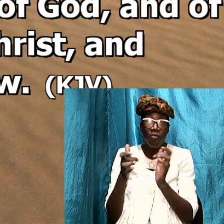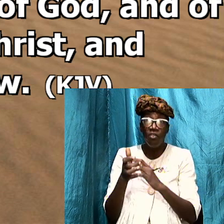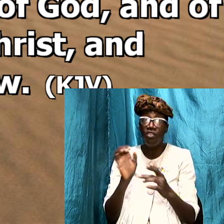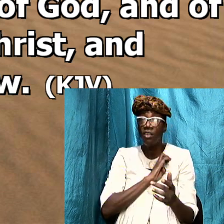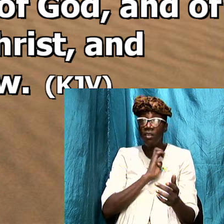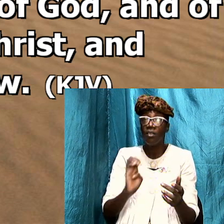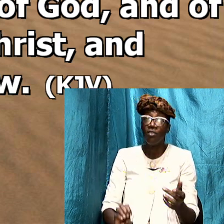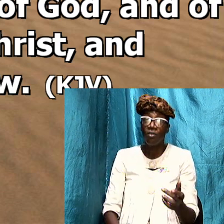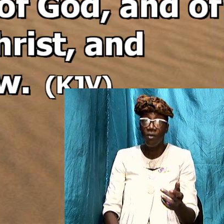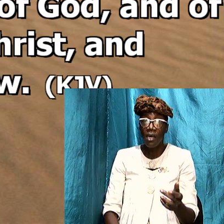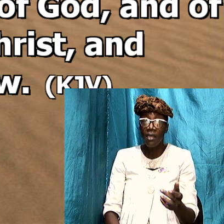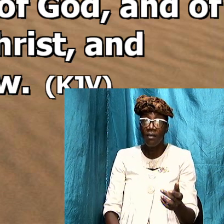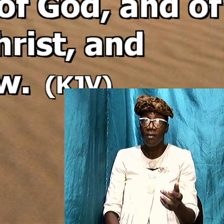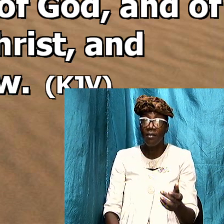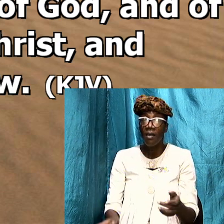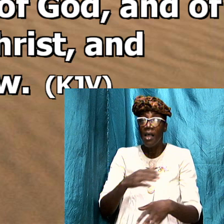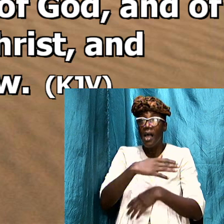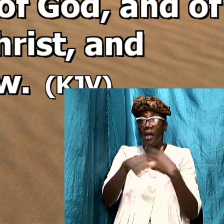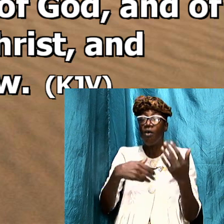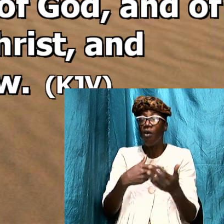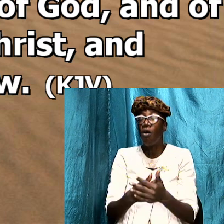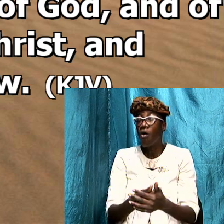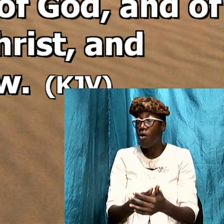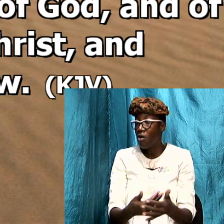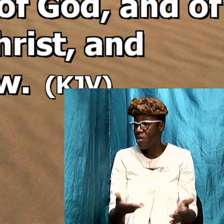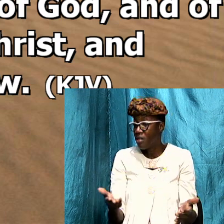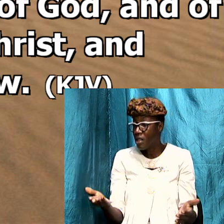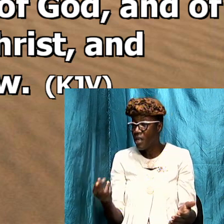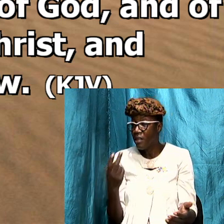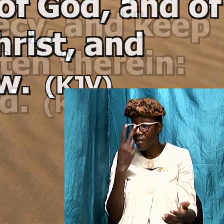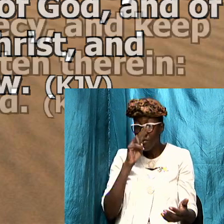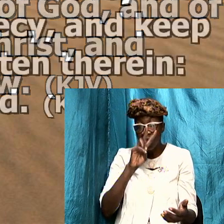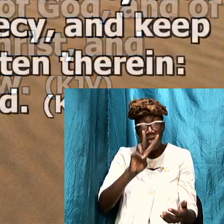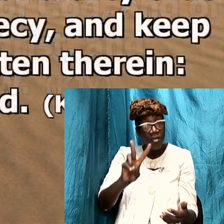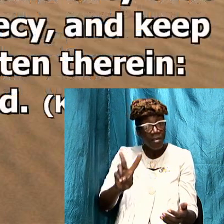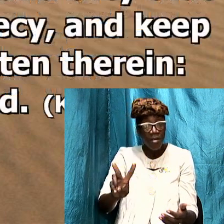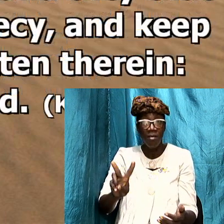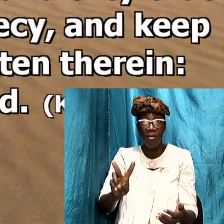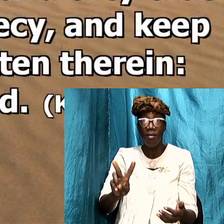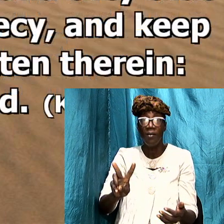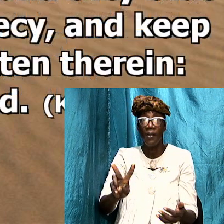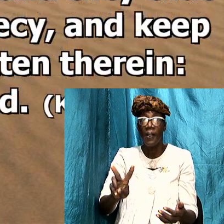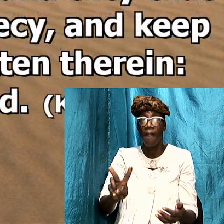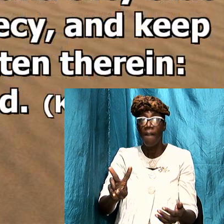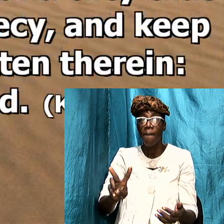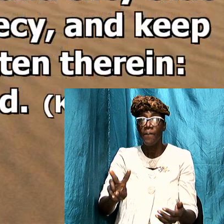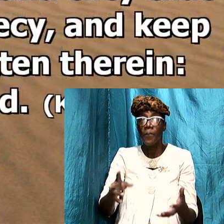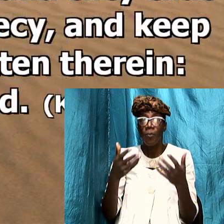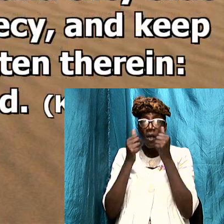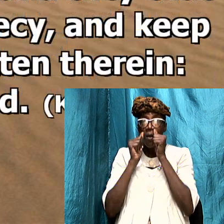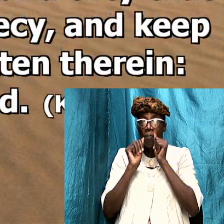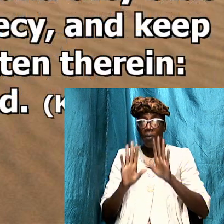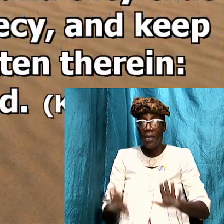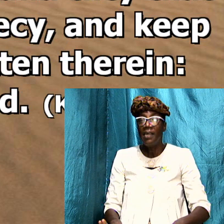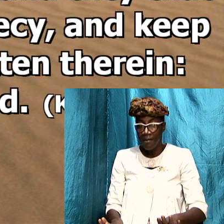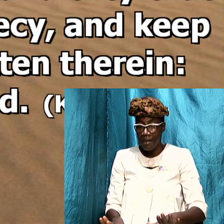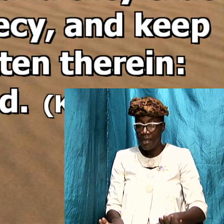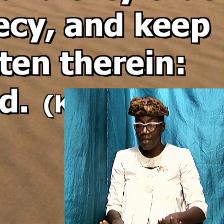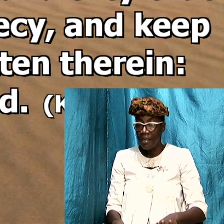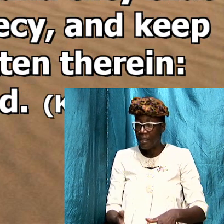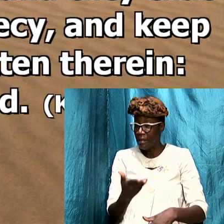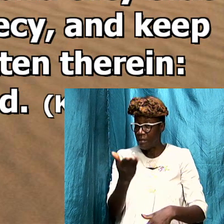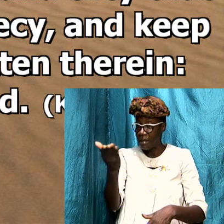Christ and of all things that he saw blessed is he